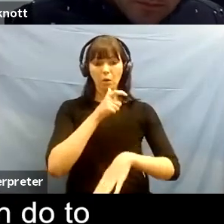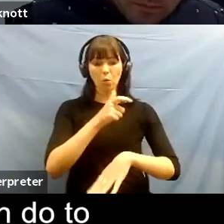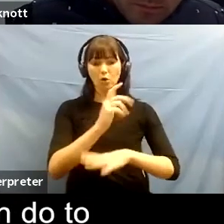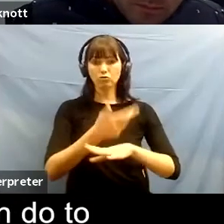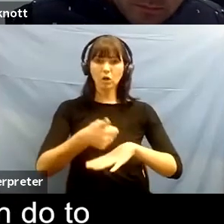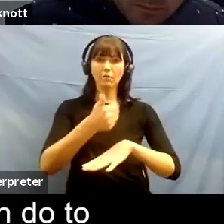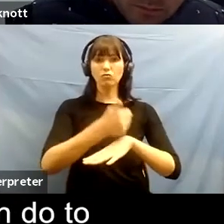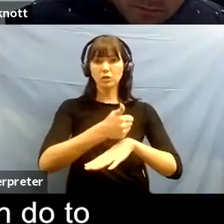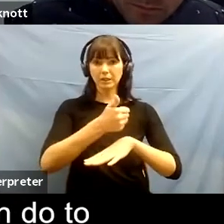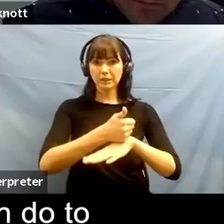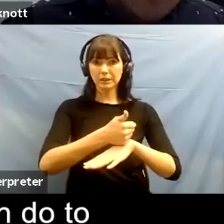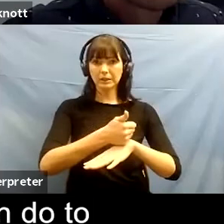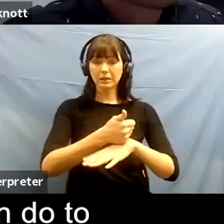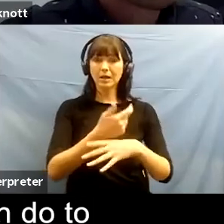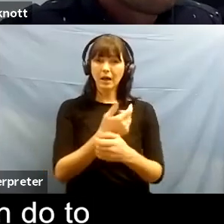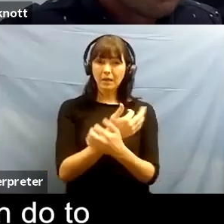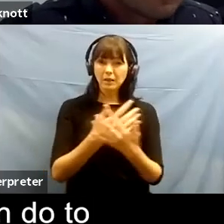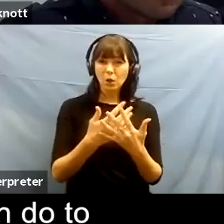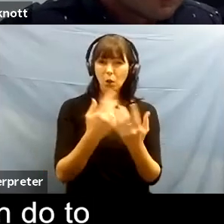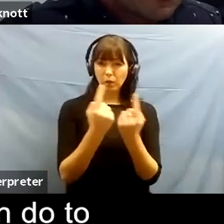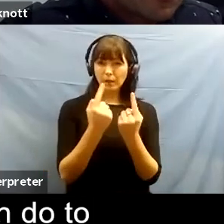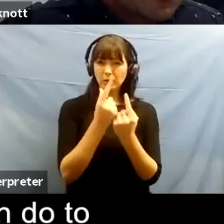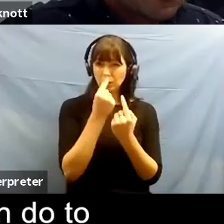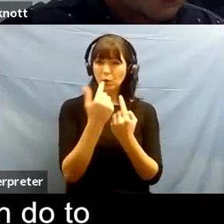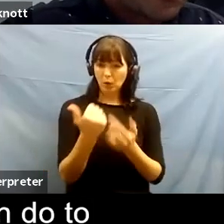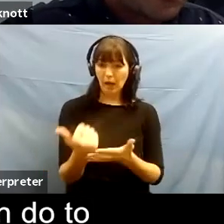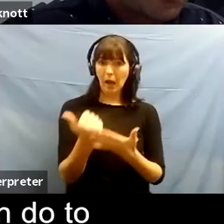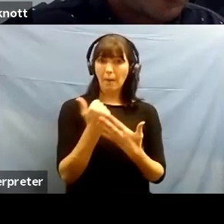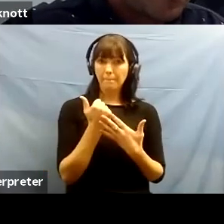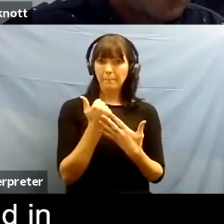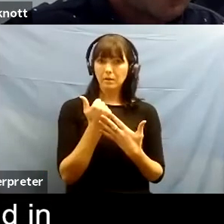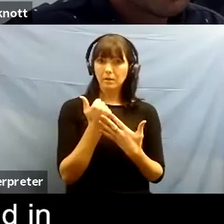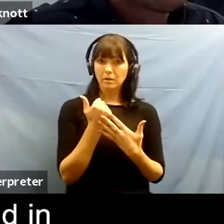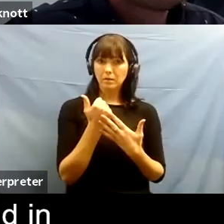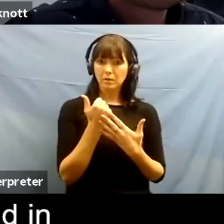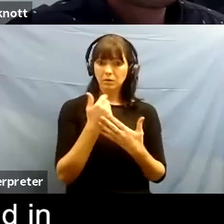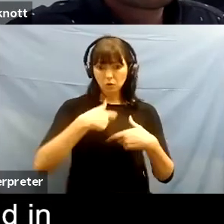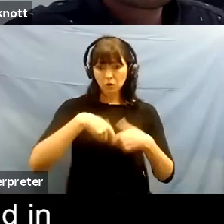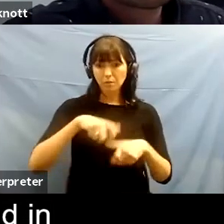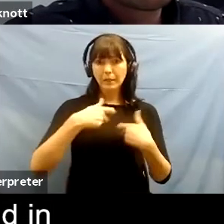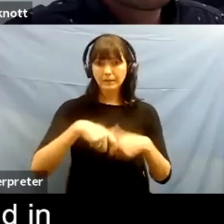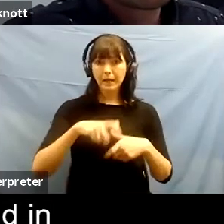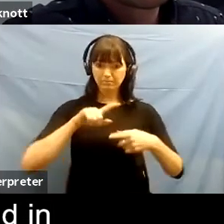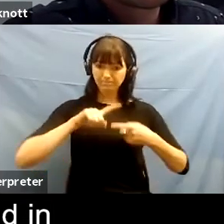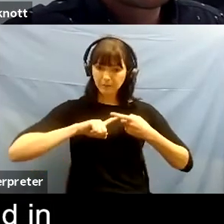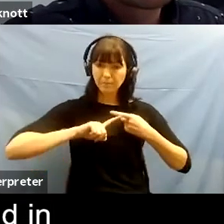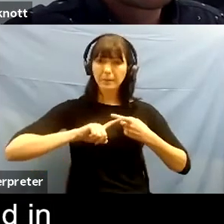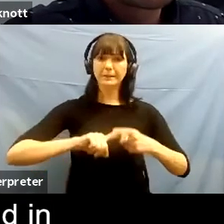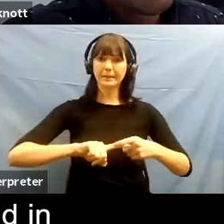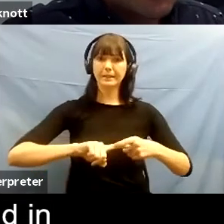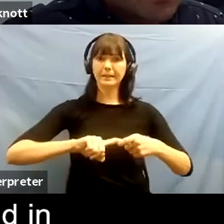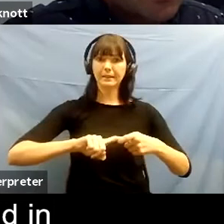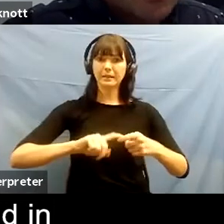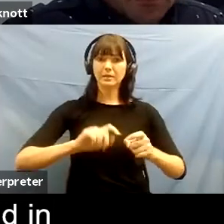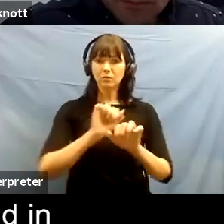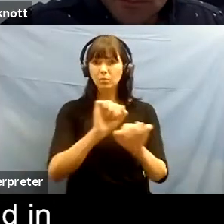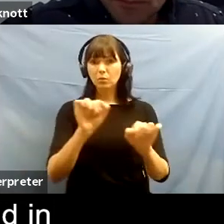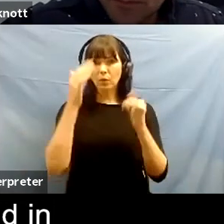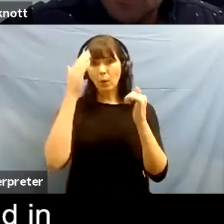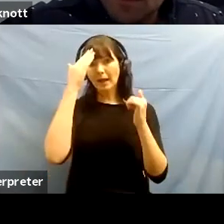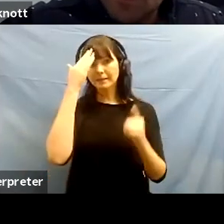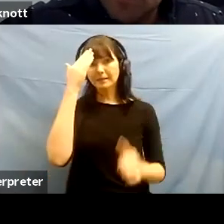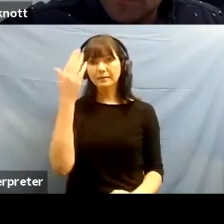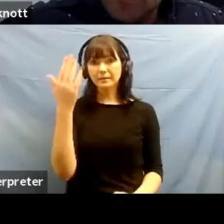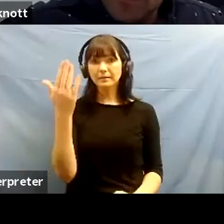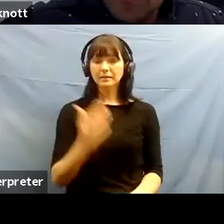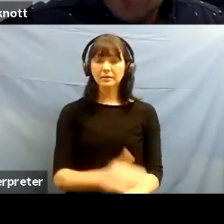things that we can do to help maintain serenity and some kind of stability with our heads really and you know in a